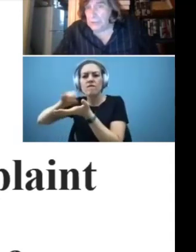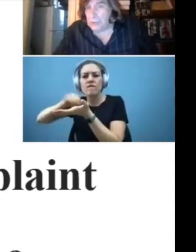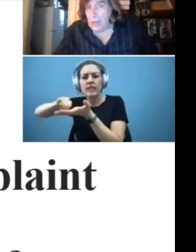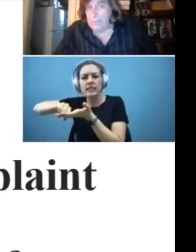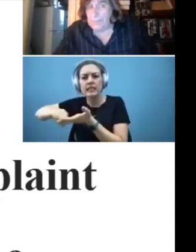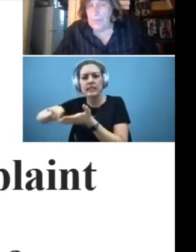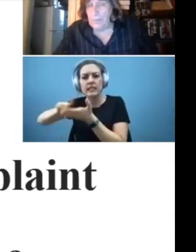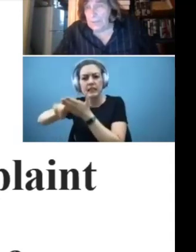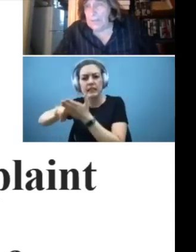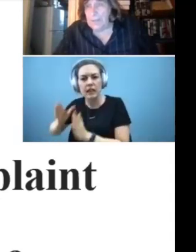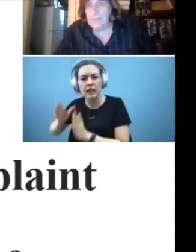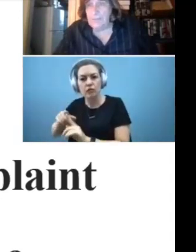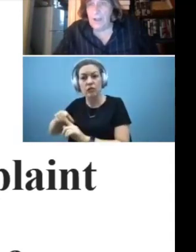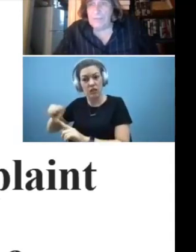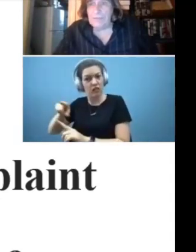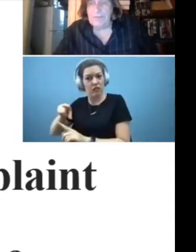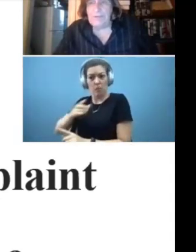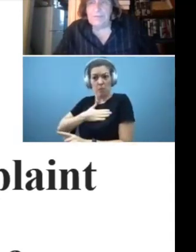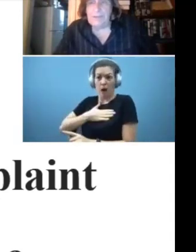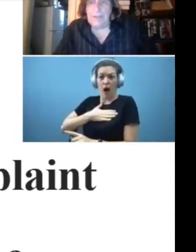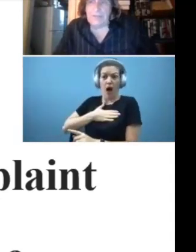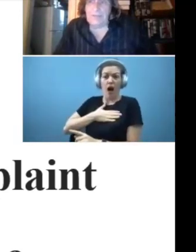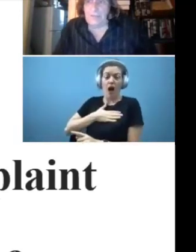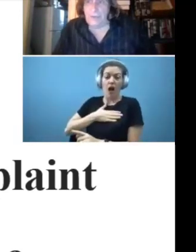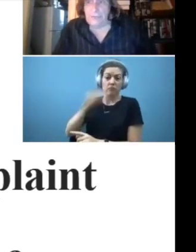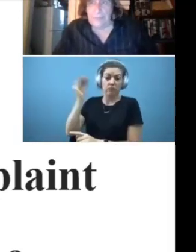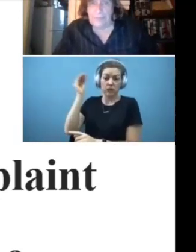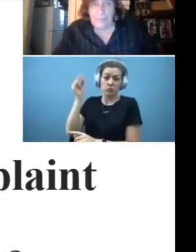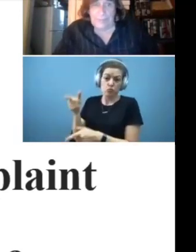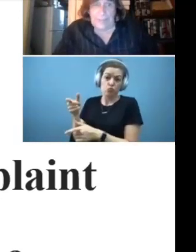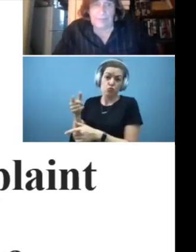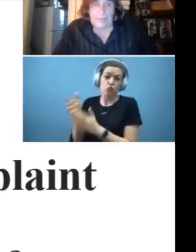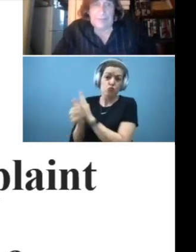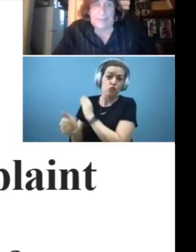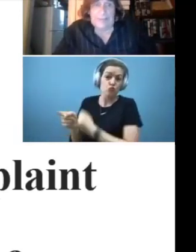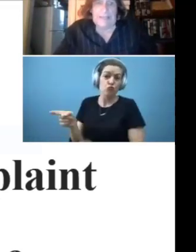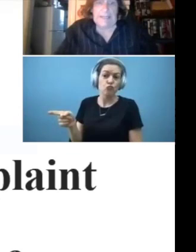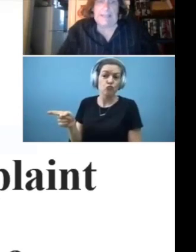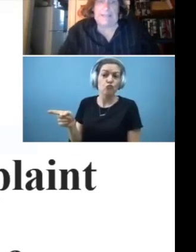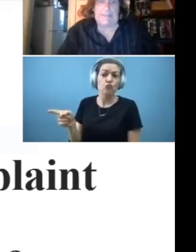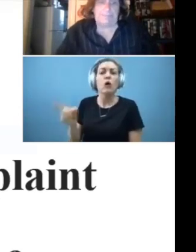pretty good job. And we're going to get into the Office of Investigations and those types of complaints.